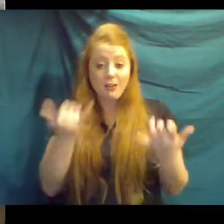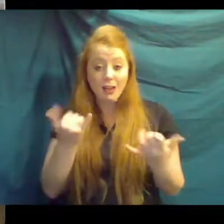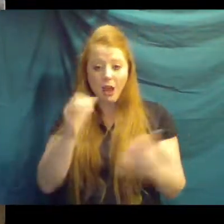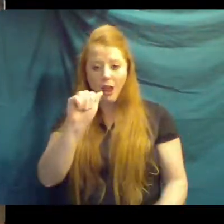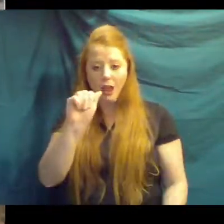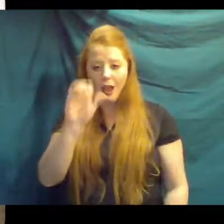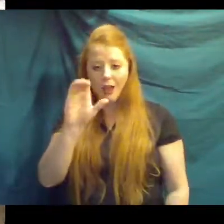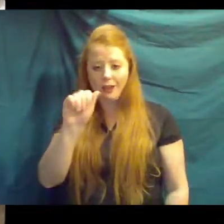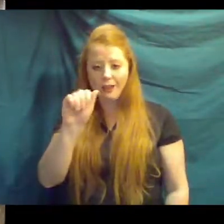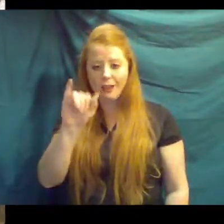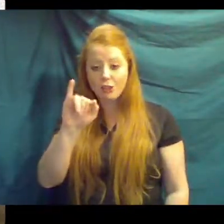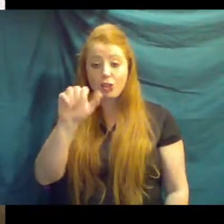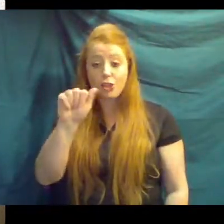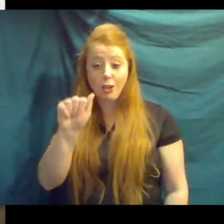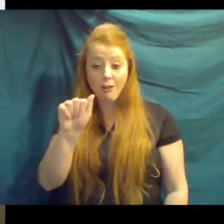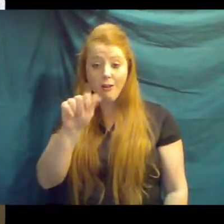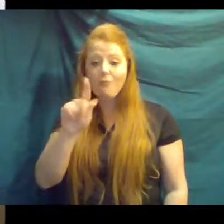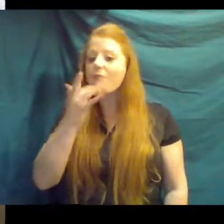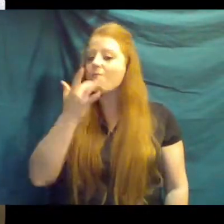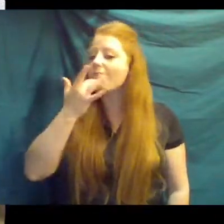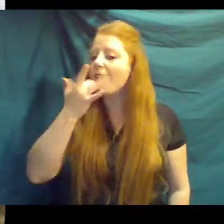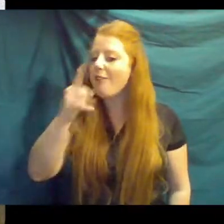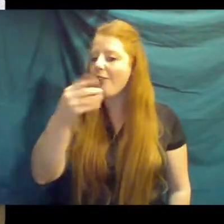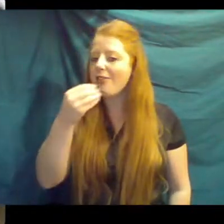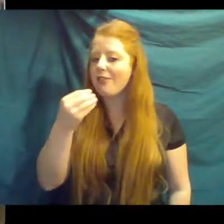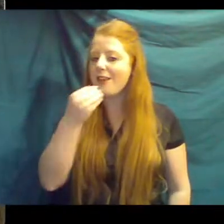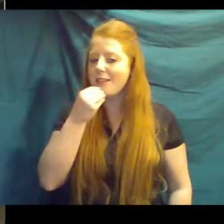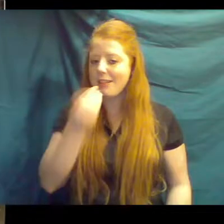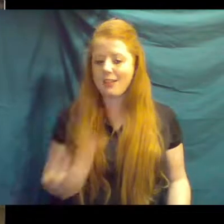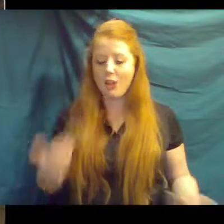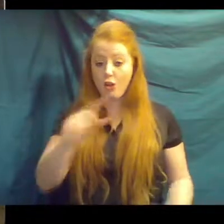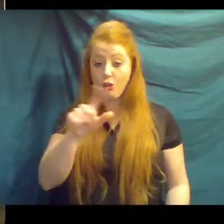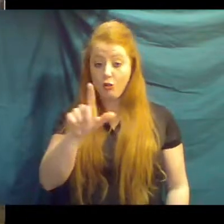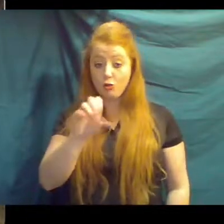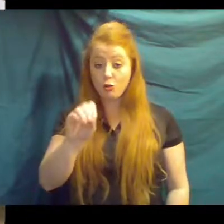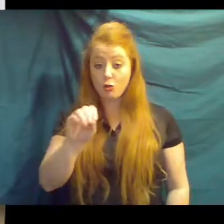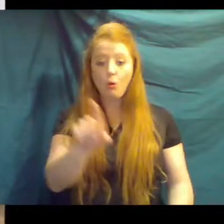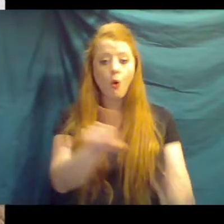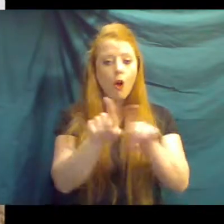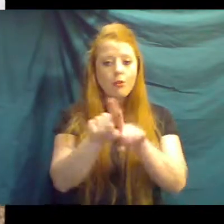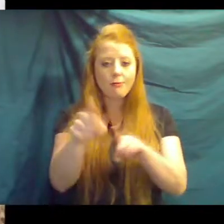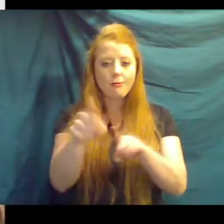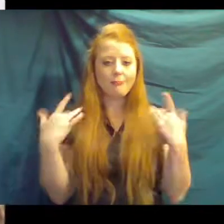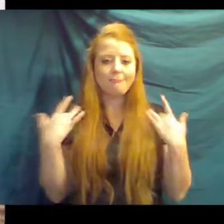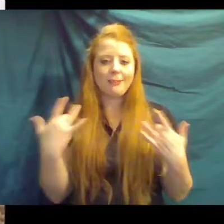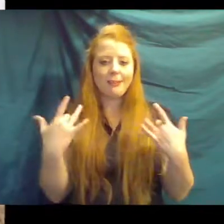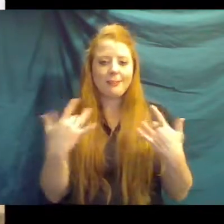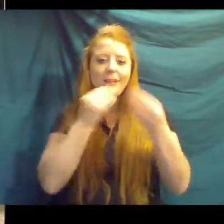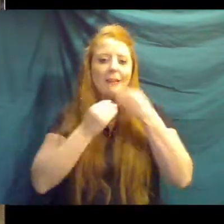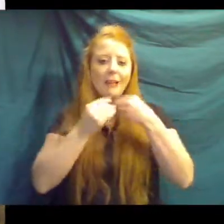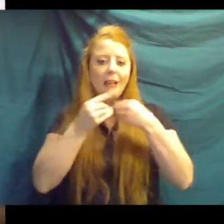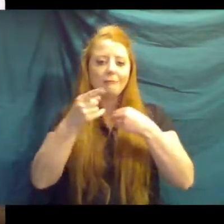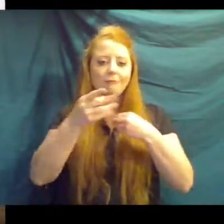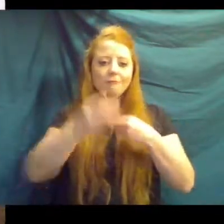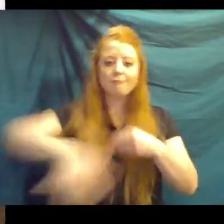acacia, which is actually their favorite that they get here at the zoo. It is also what they eat naturally in the wild.